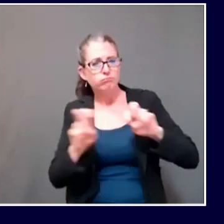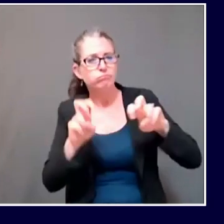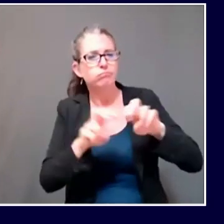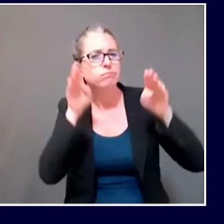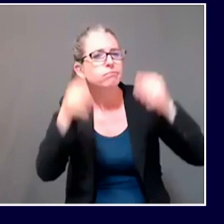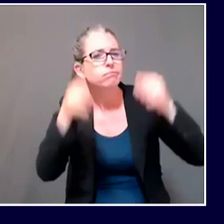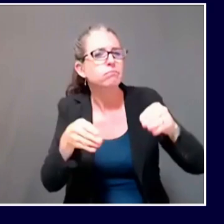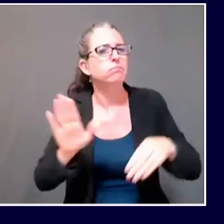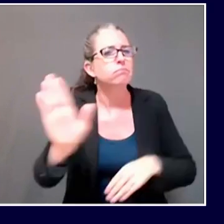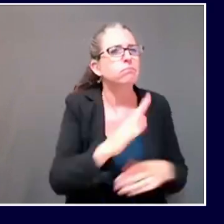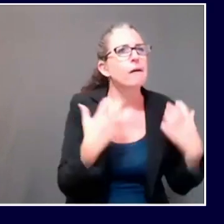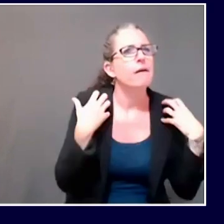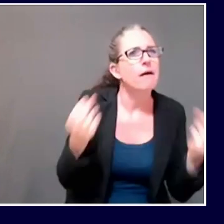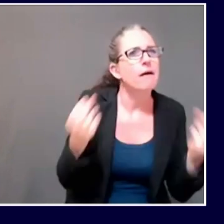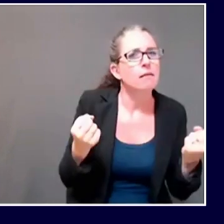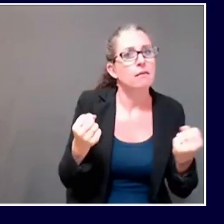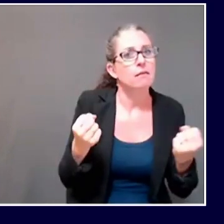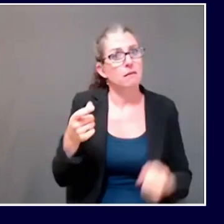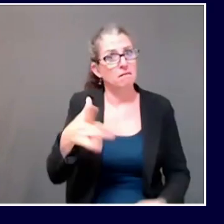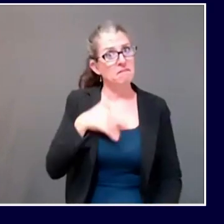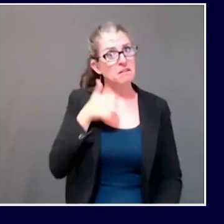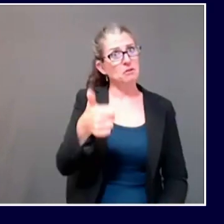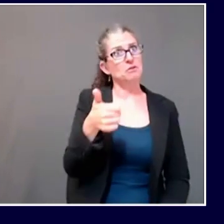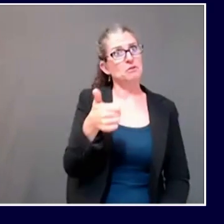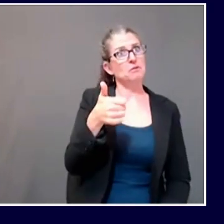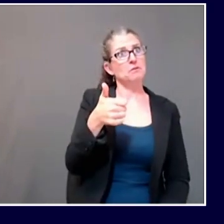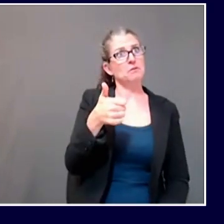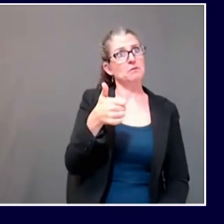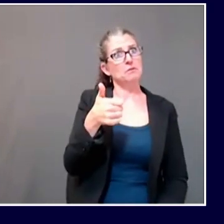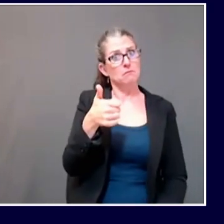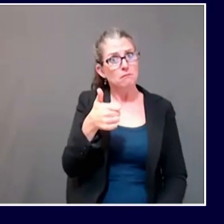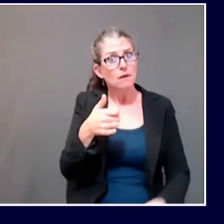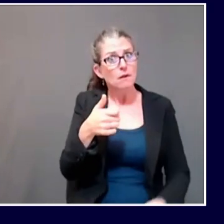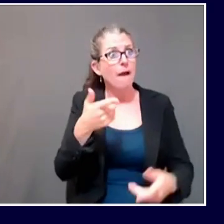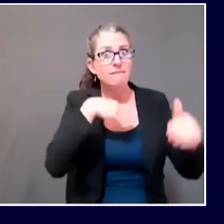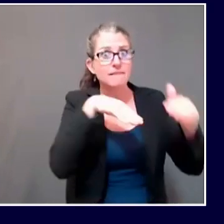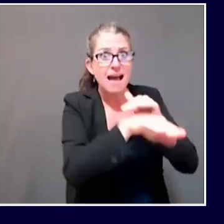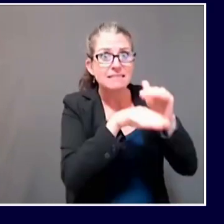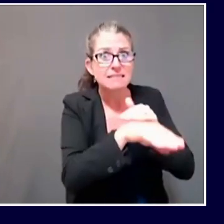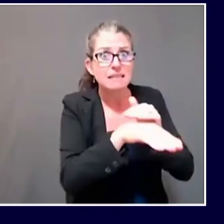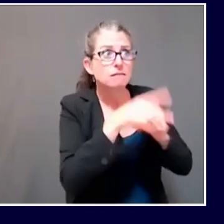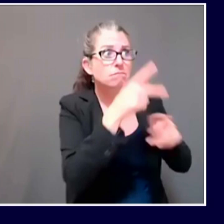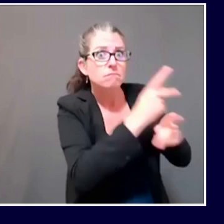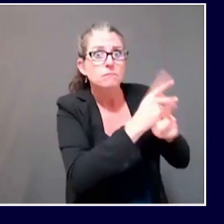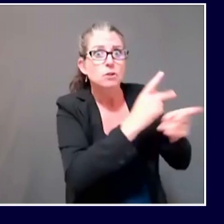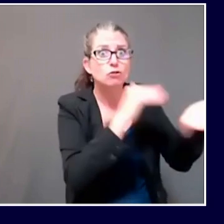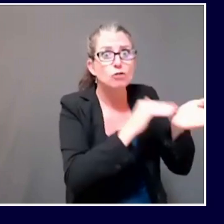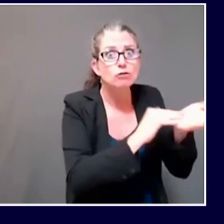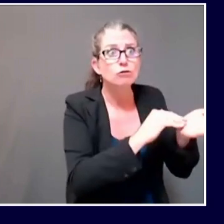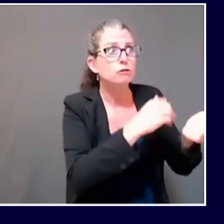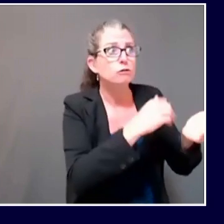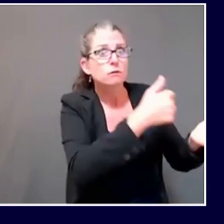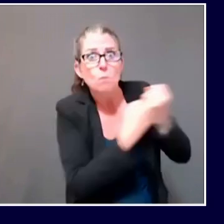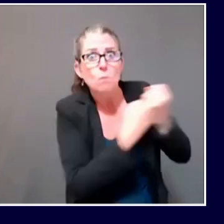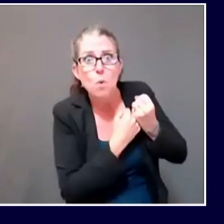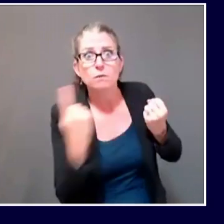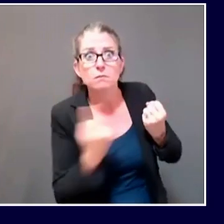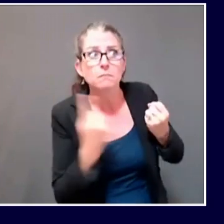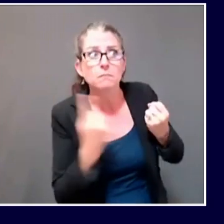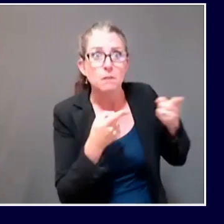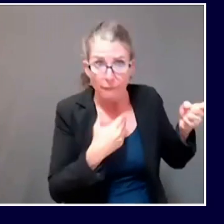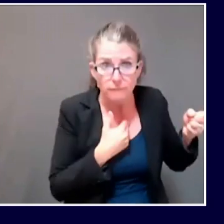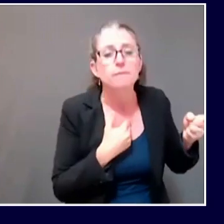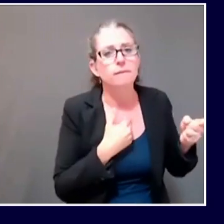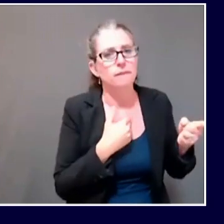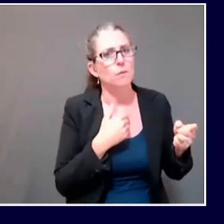Yesterday, based on 2,935 PCR tests reported to Maine CDC, the